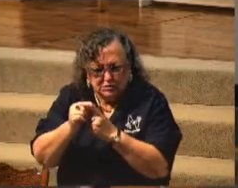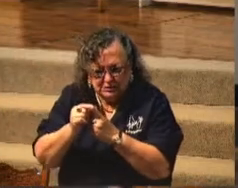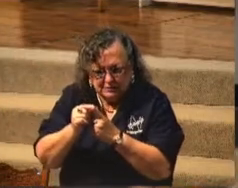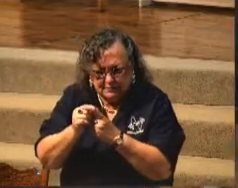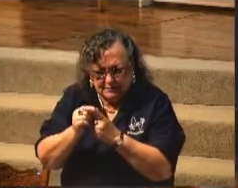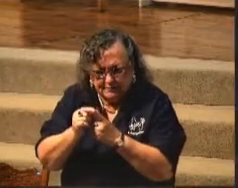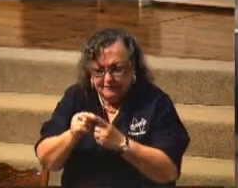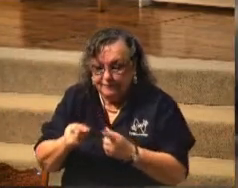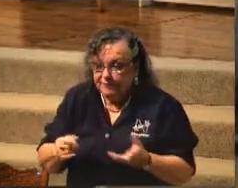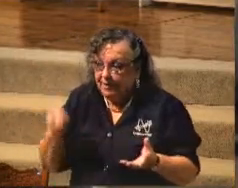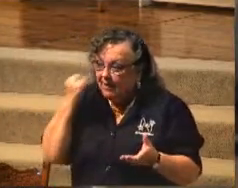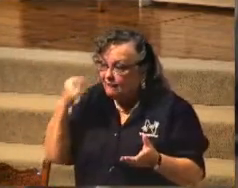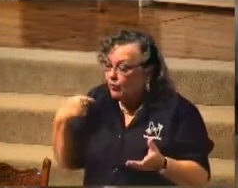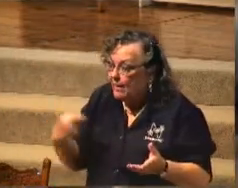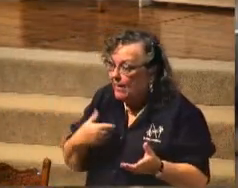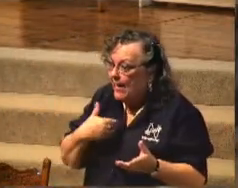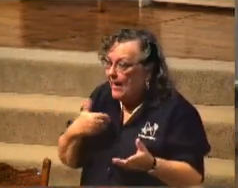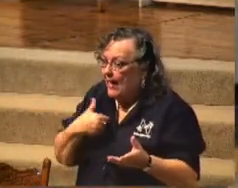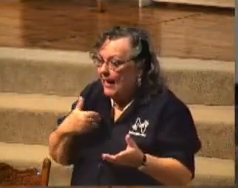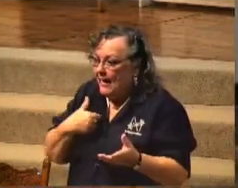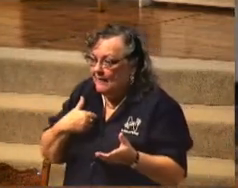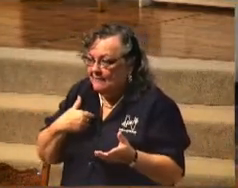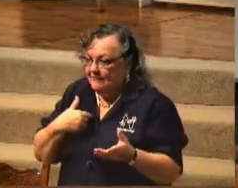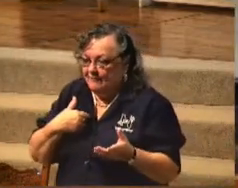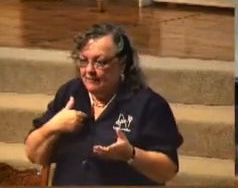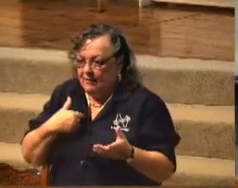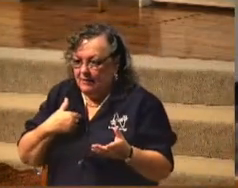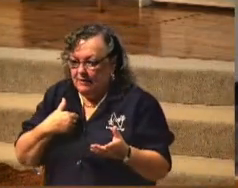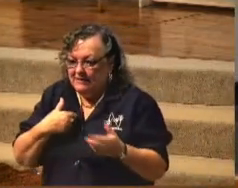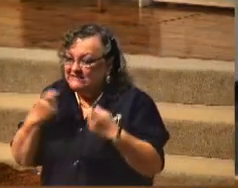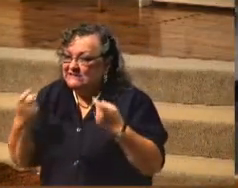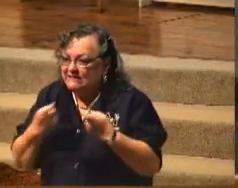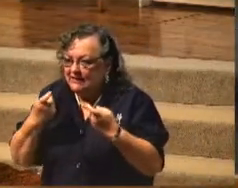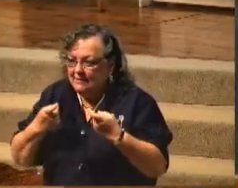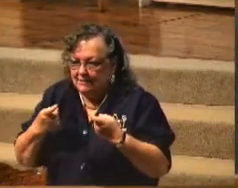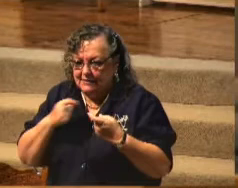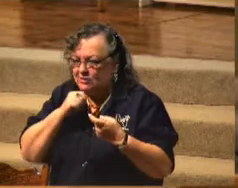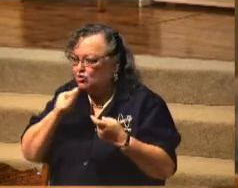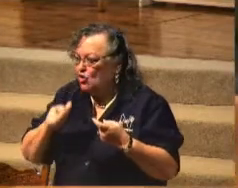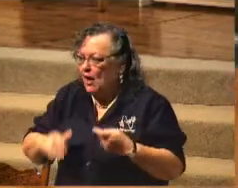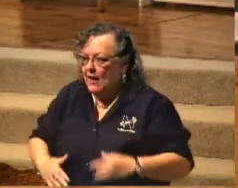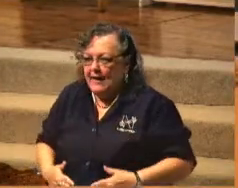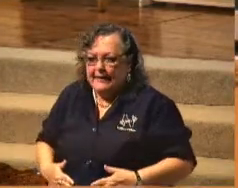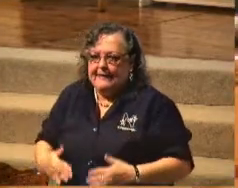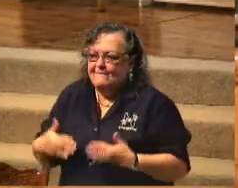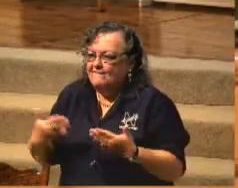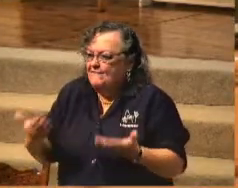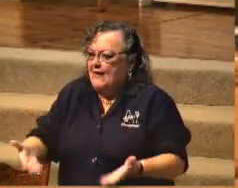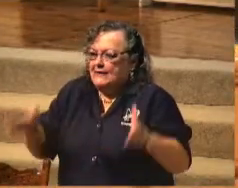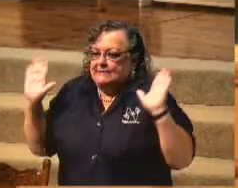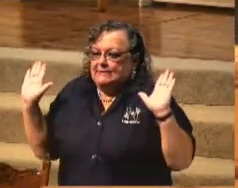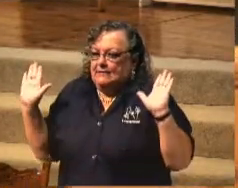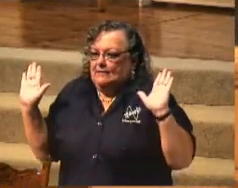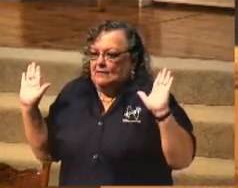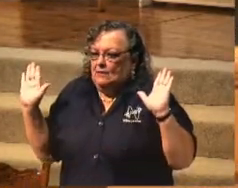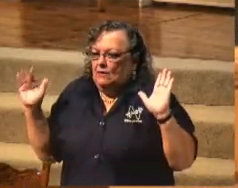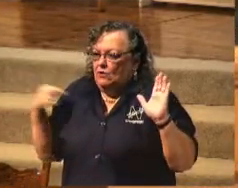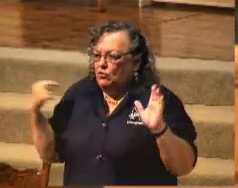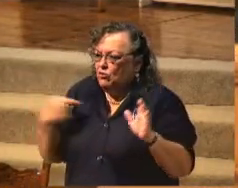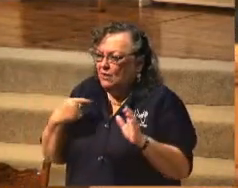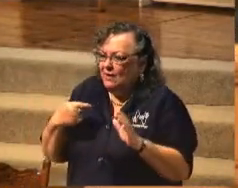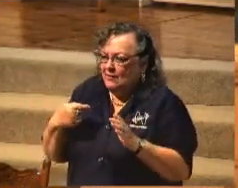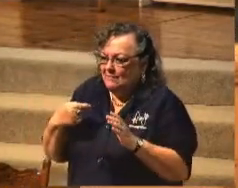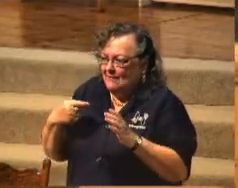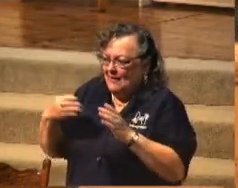if we have unconfessed and unrepentant of sin in our life, you're not going to be on His frequency. There's going to be static on the